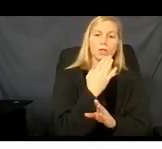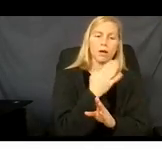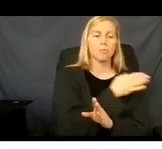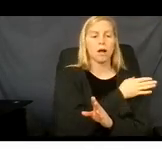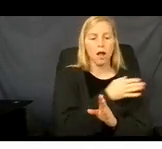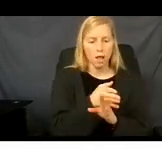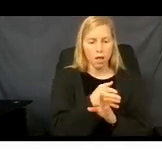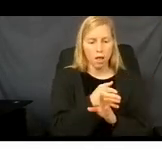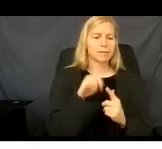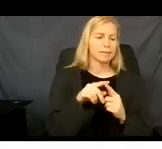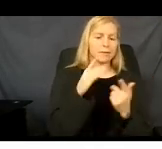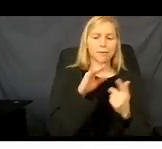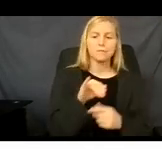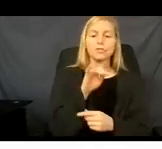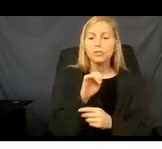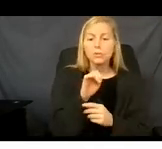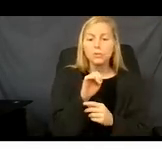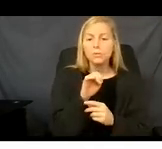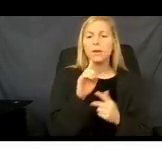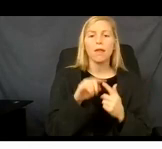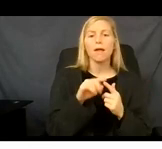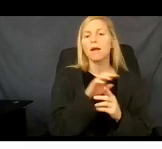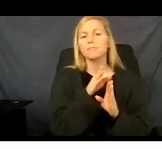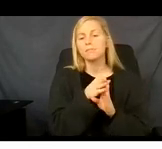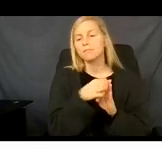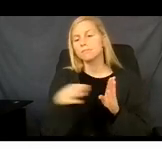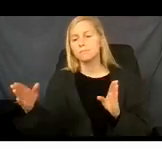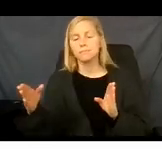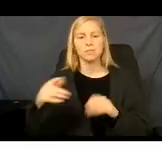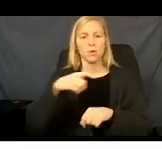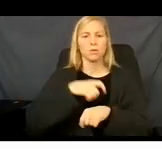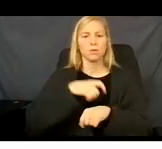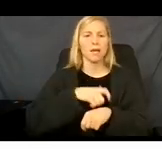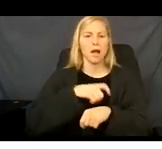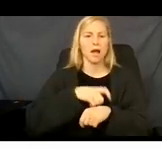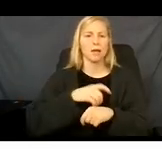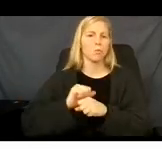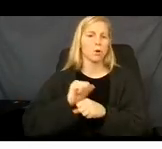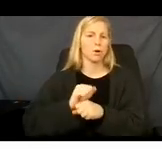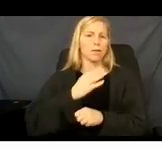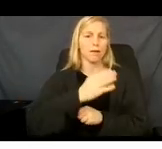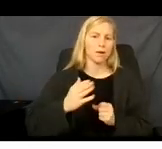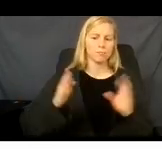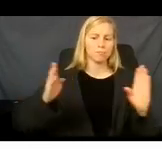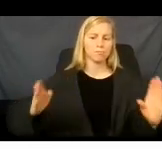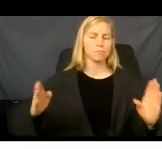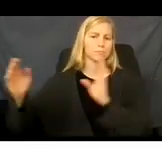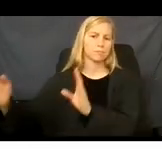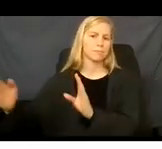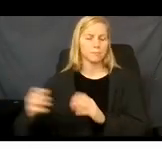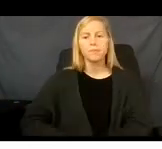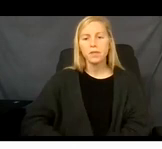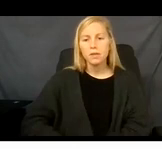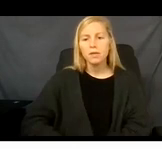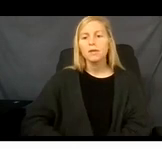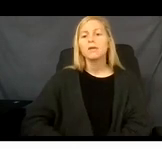fact that you are on the job at the time of your application, the system would require that you report that income up to the end of